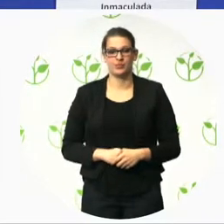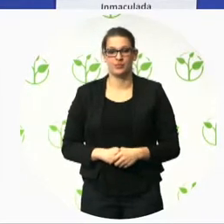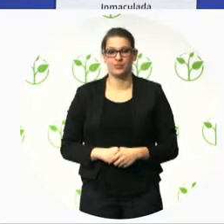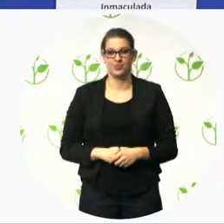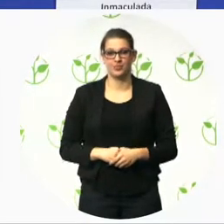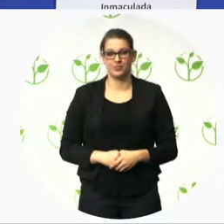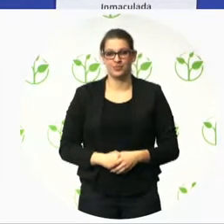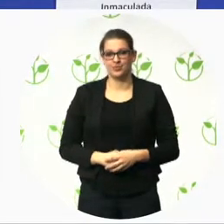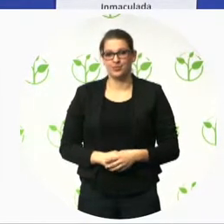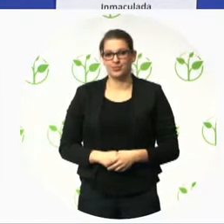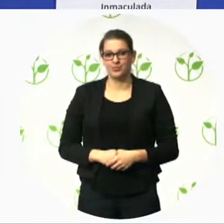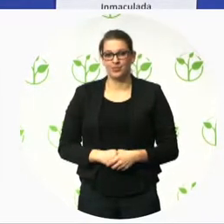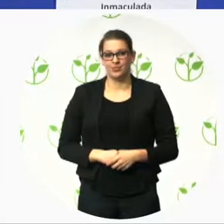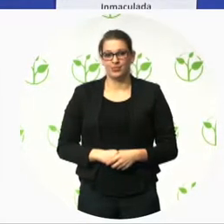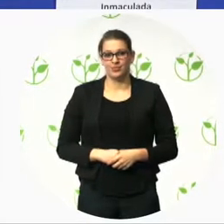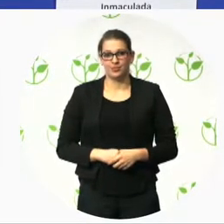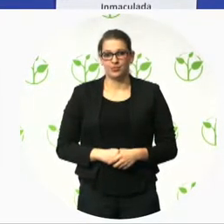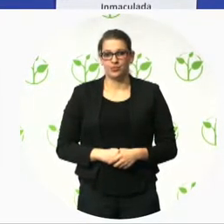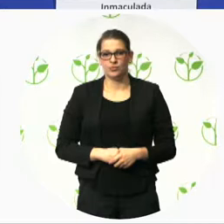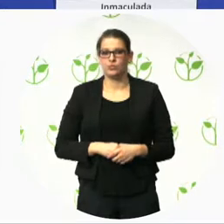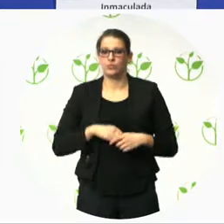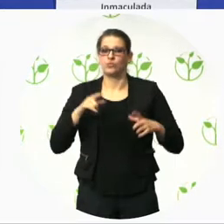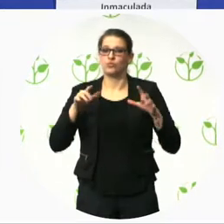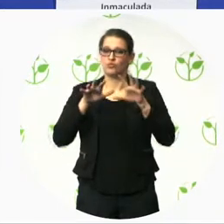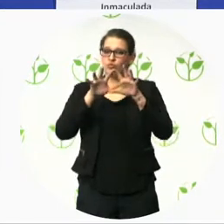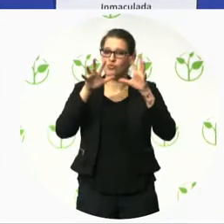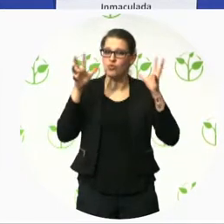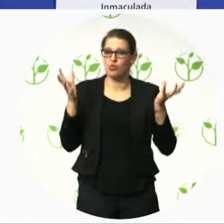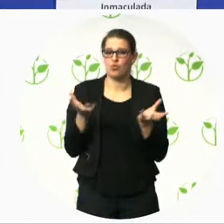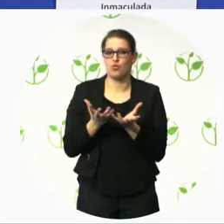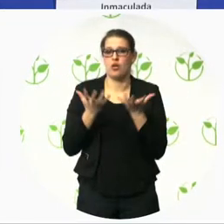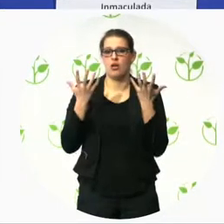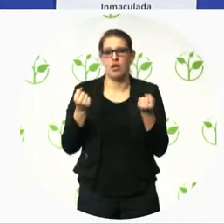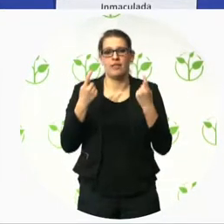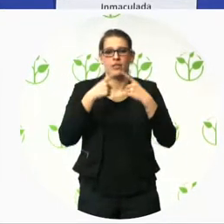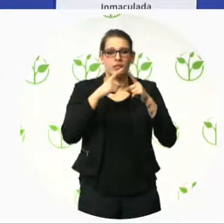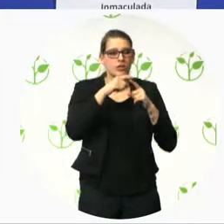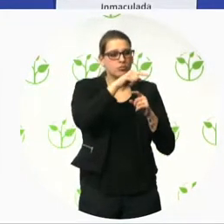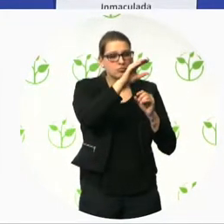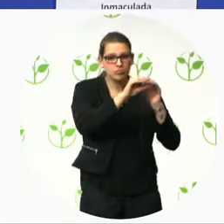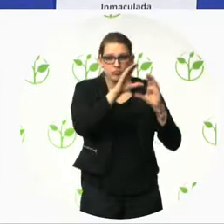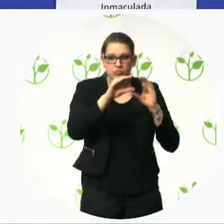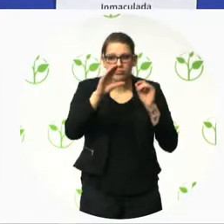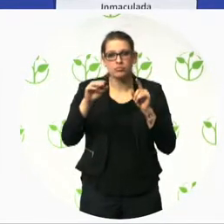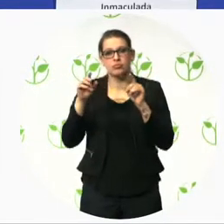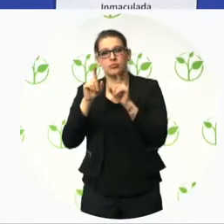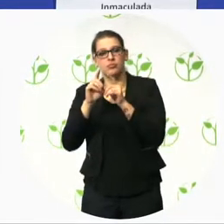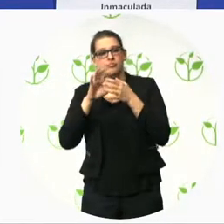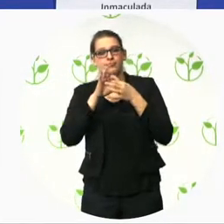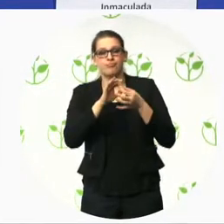area of disability policies accessibility resources are very scarce and I think